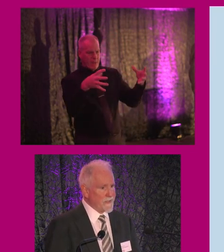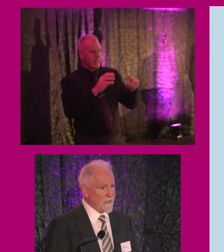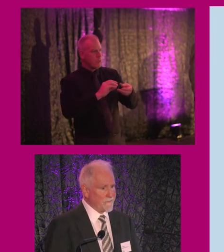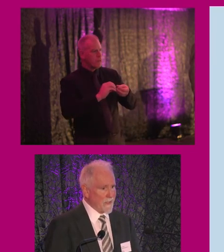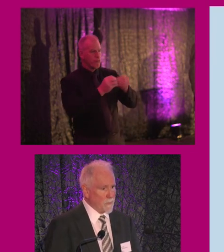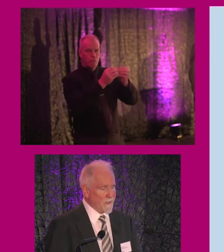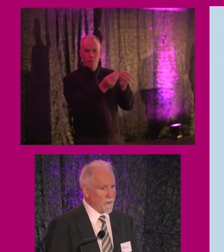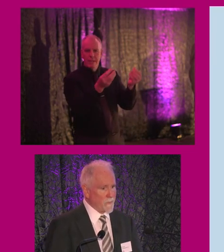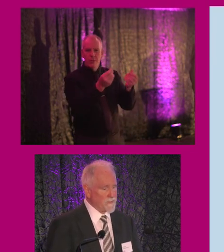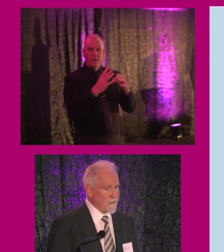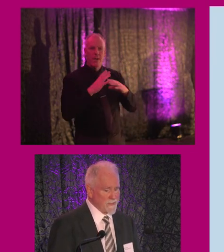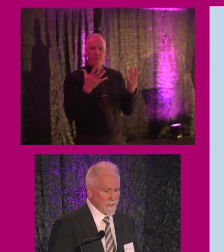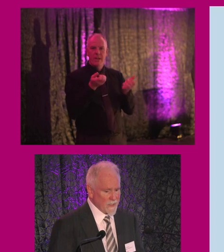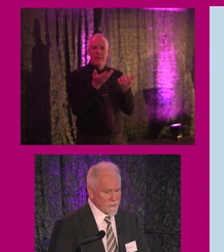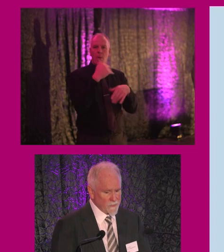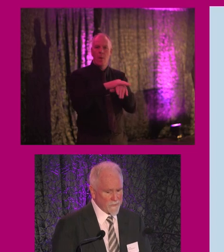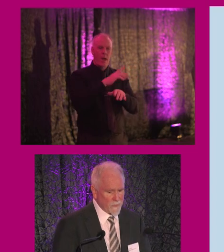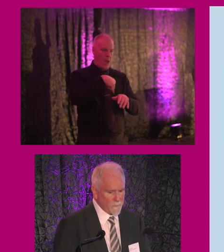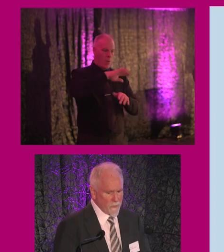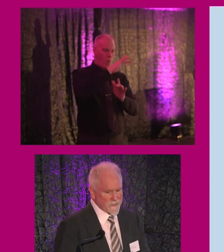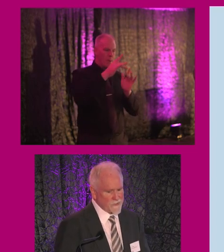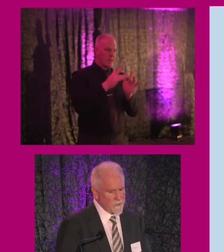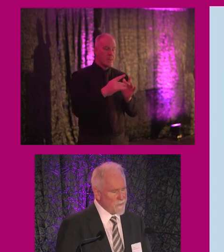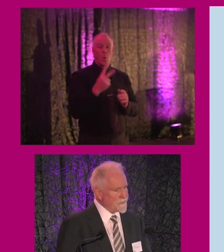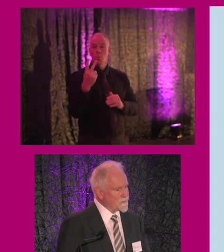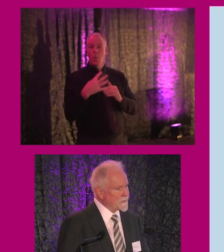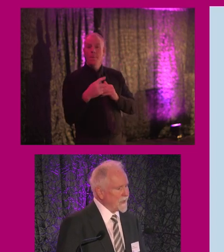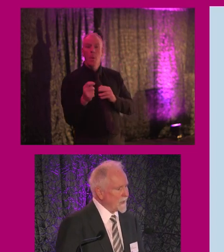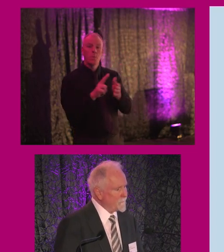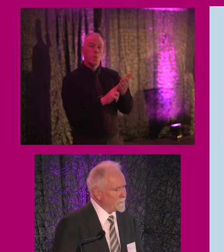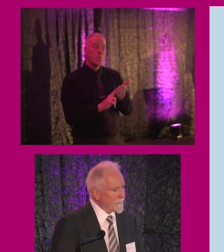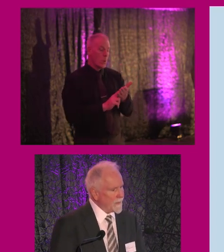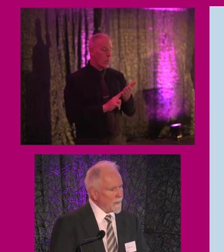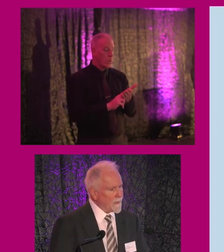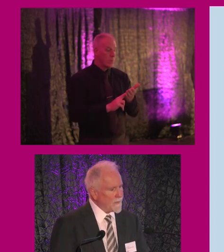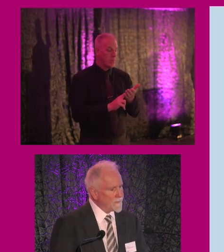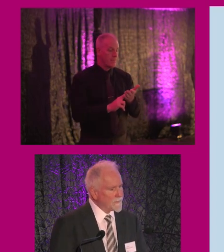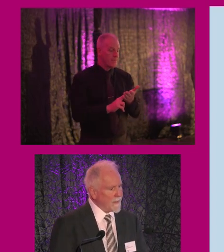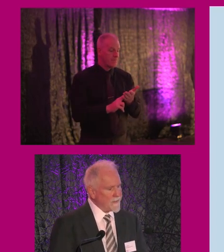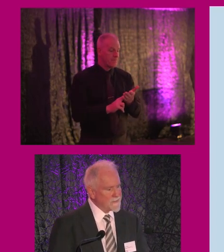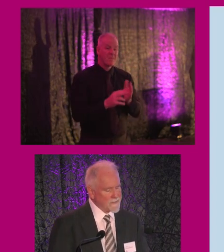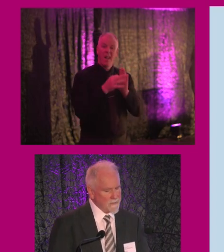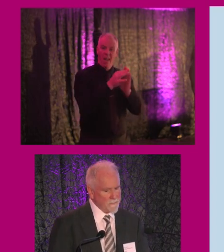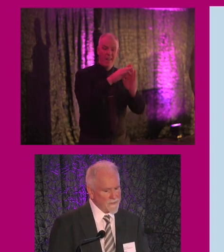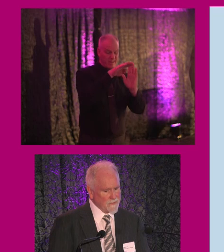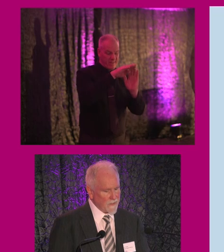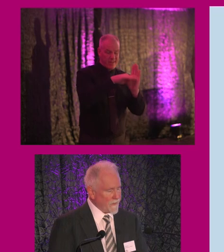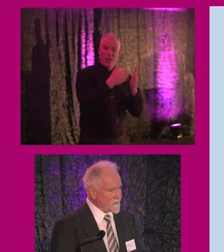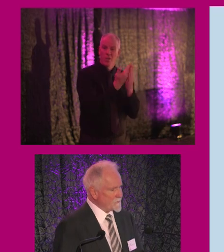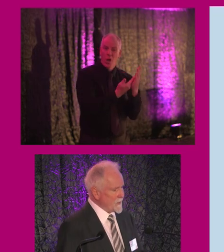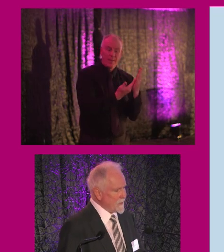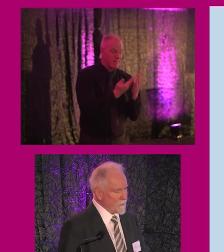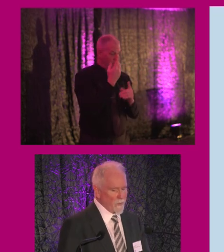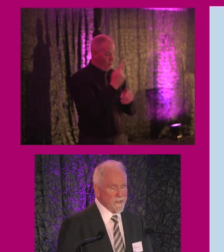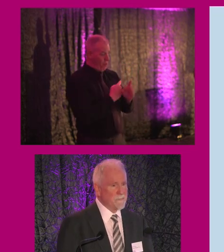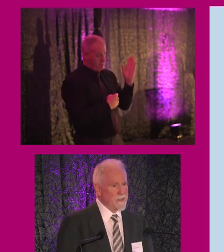and freely available on our website. Two of our most used guidance documents are on